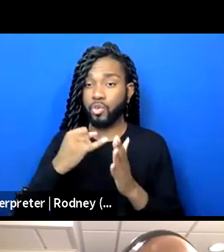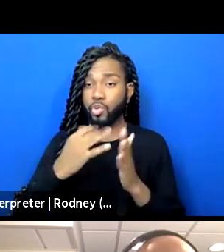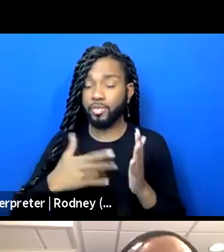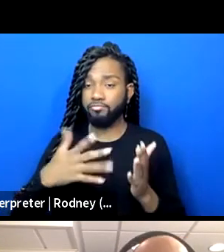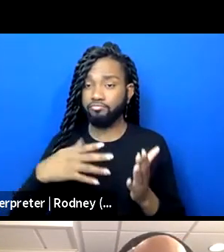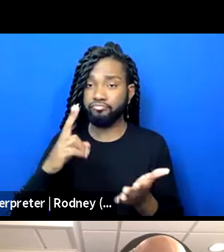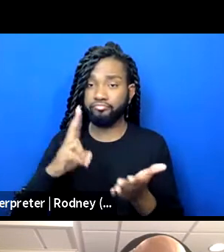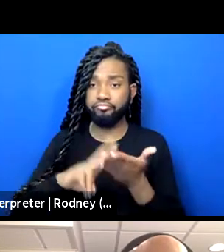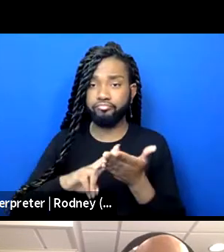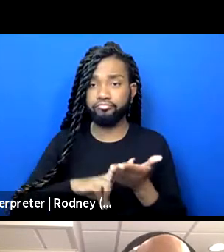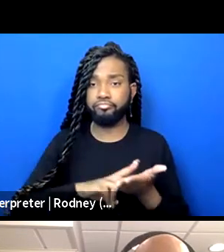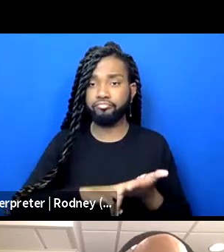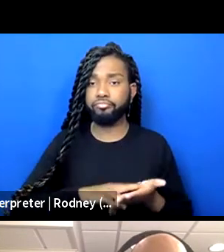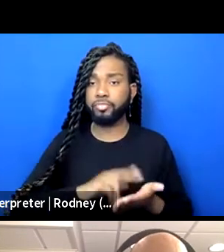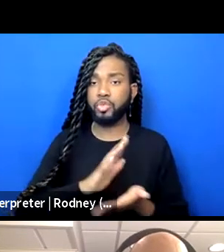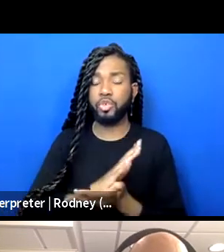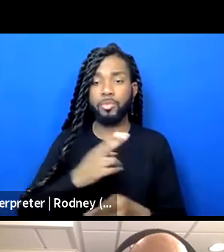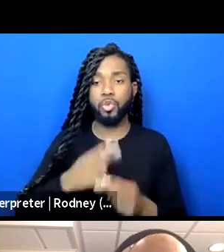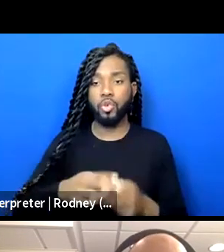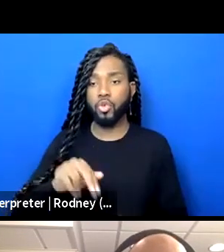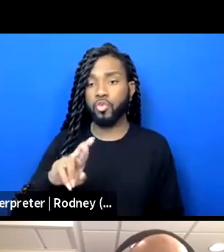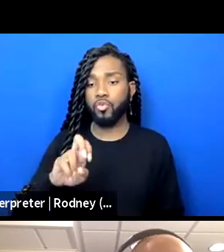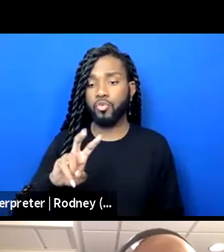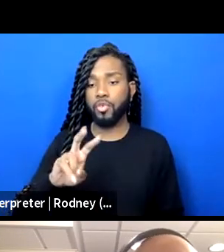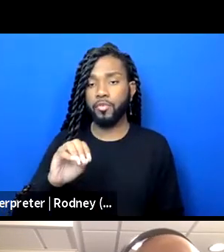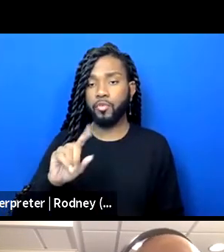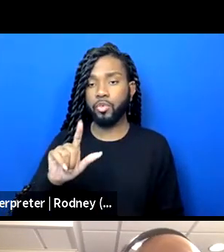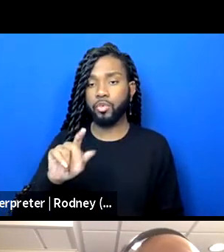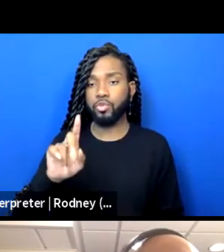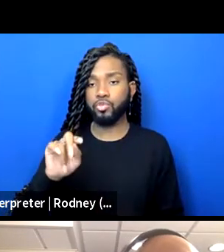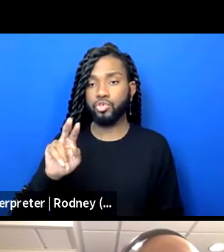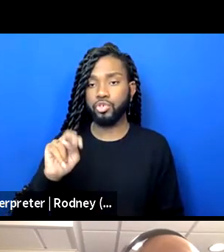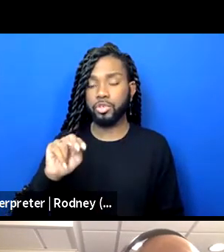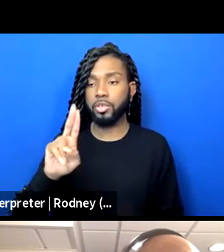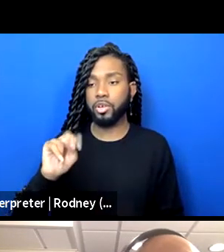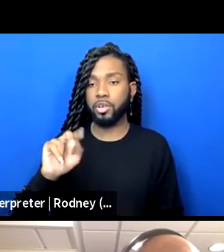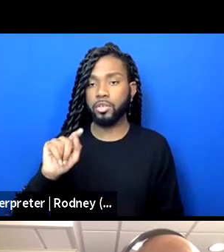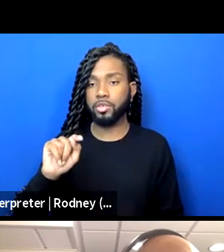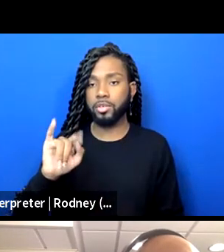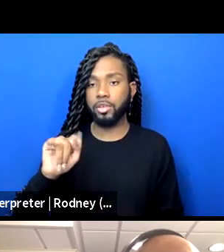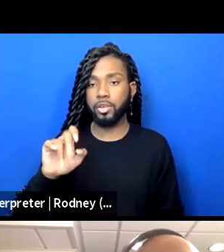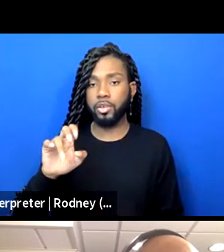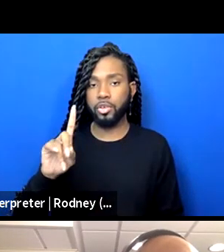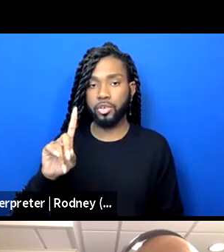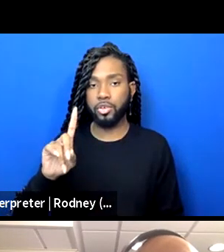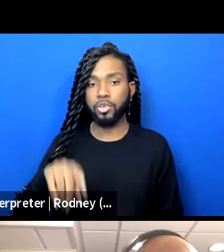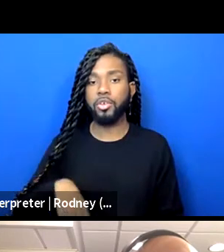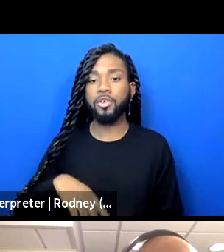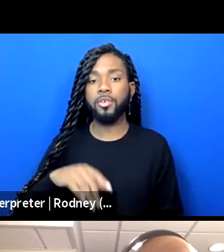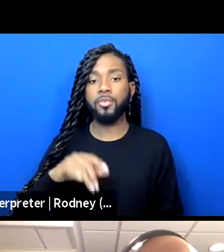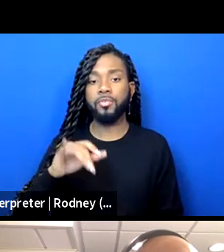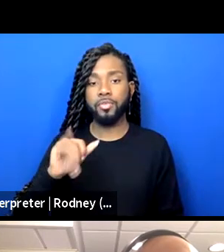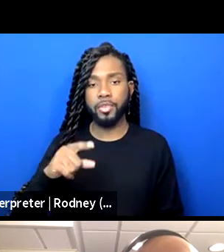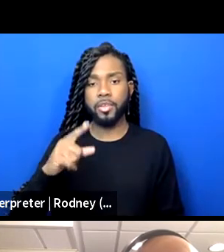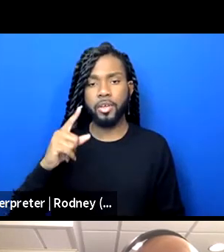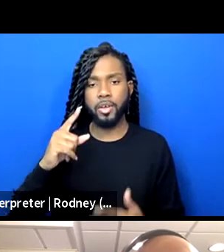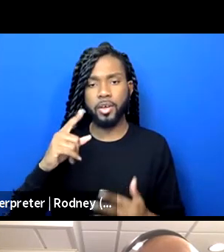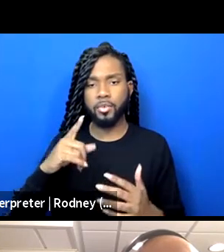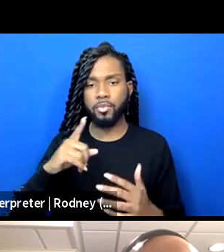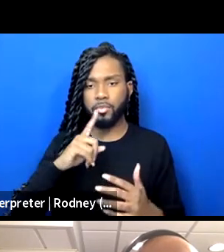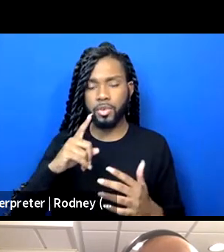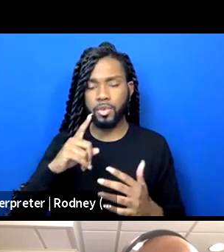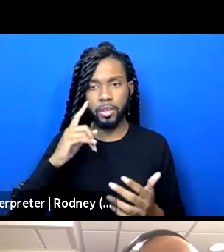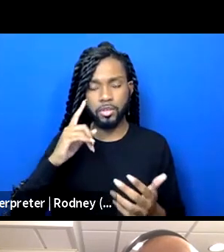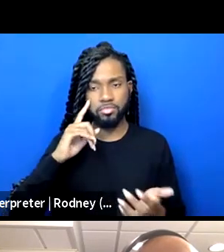document titled Revolution Untitled. The following are parts that echo our mindset and experience last